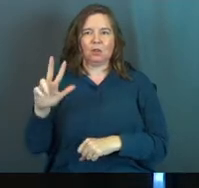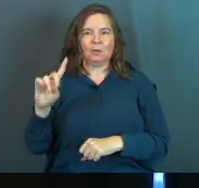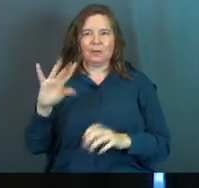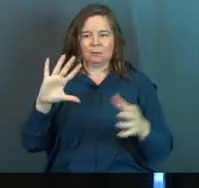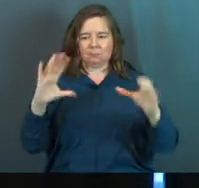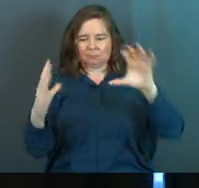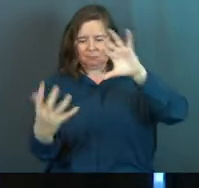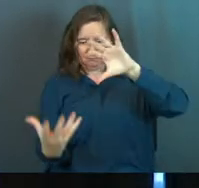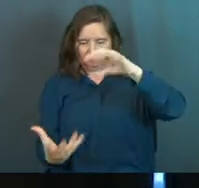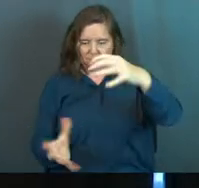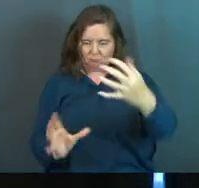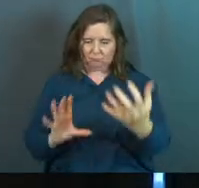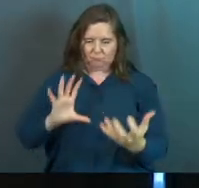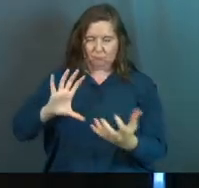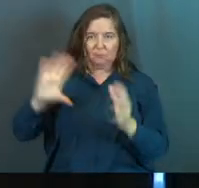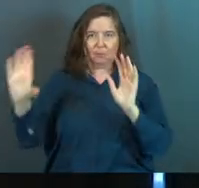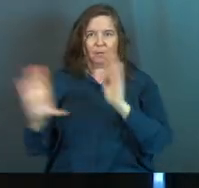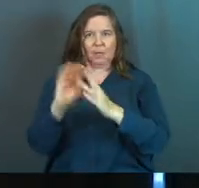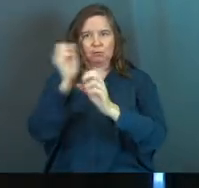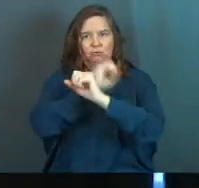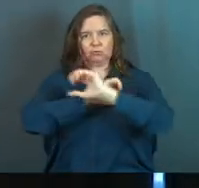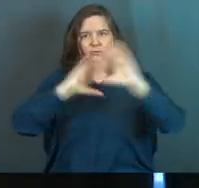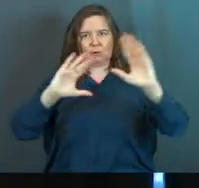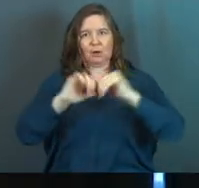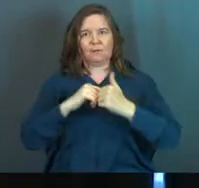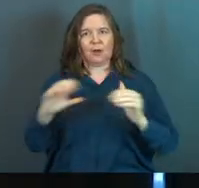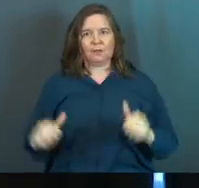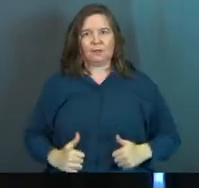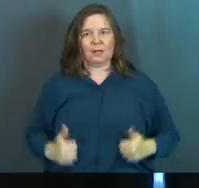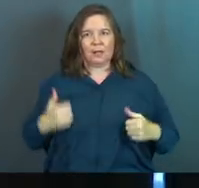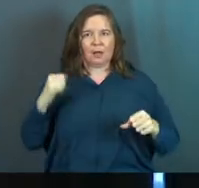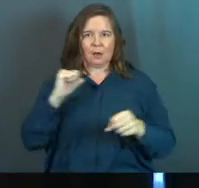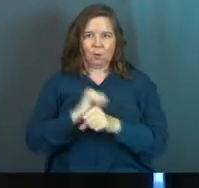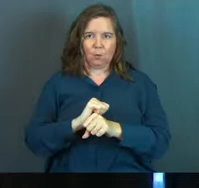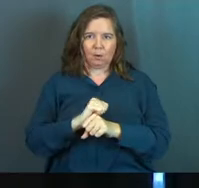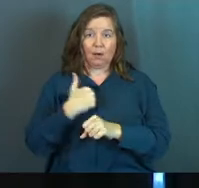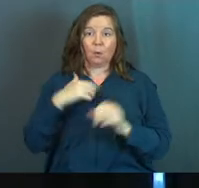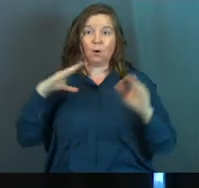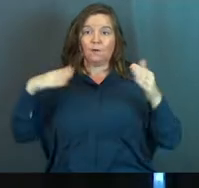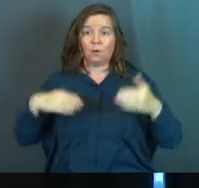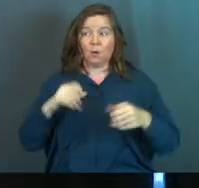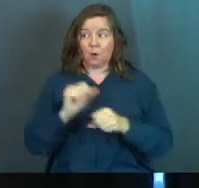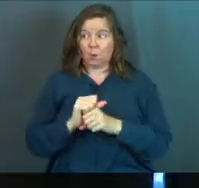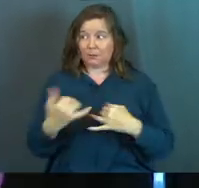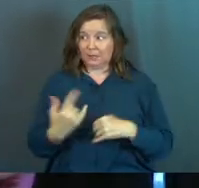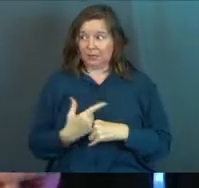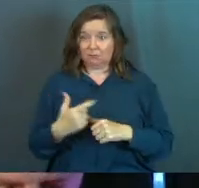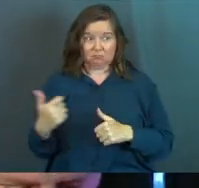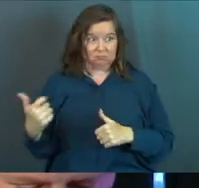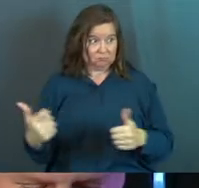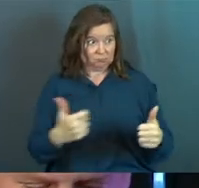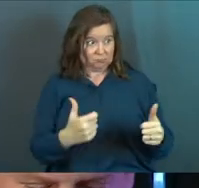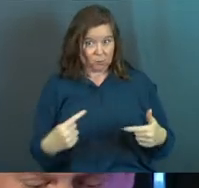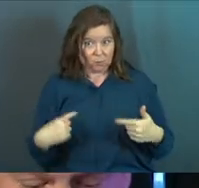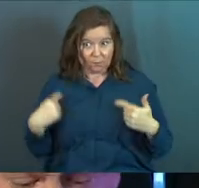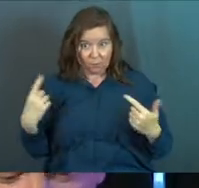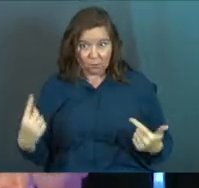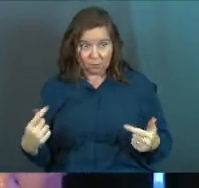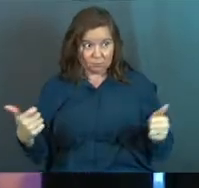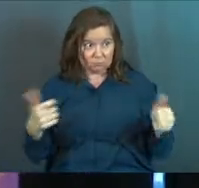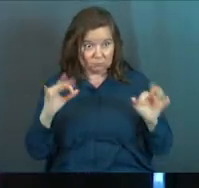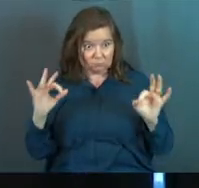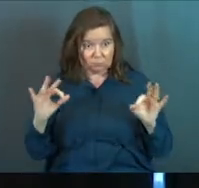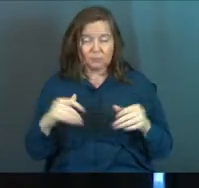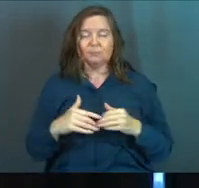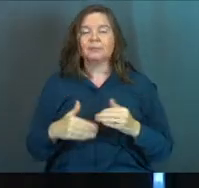picture of how this life works. And we're all about work today. Doing okay so far. Okay, next,